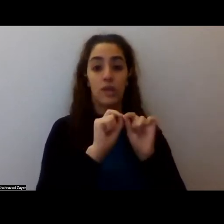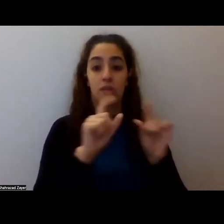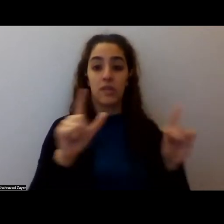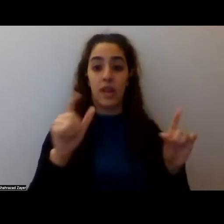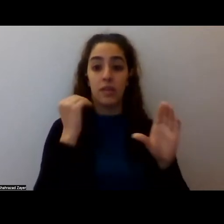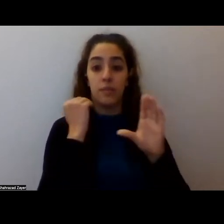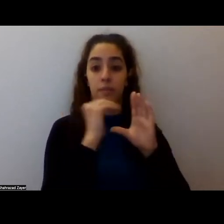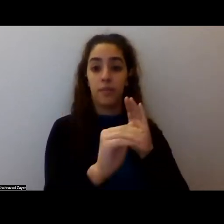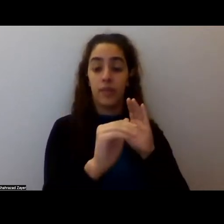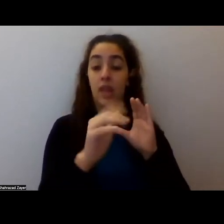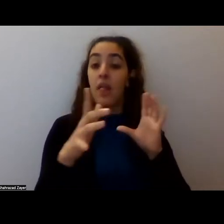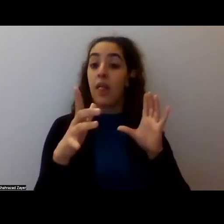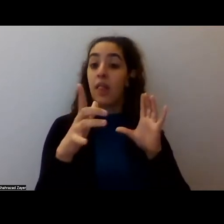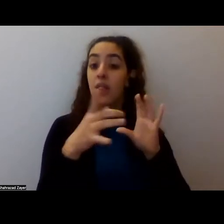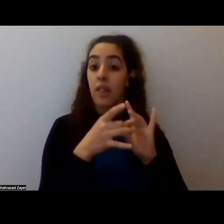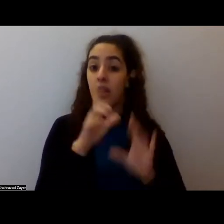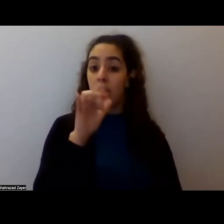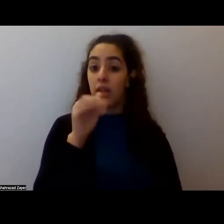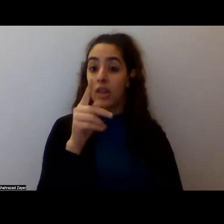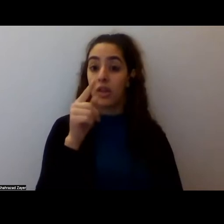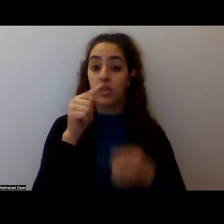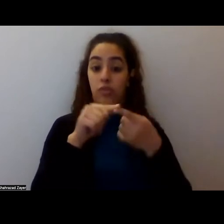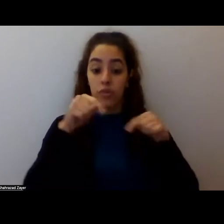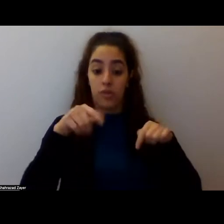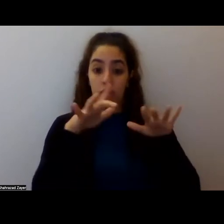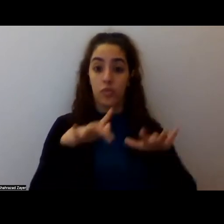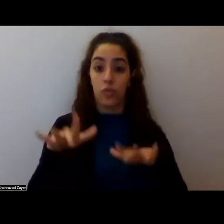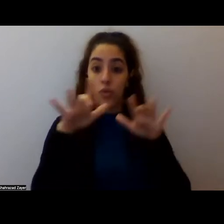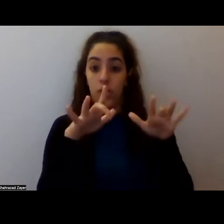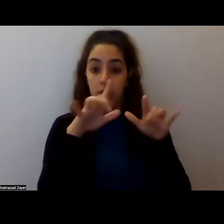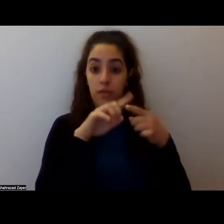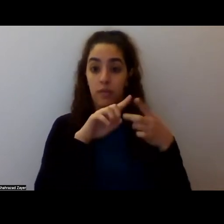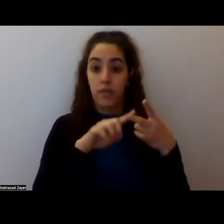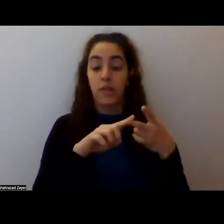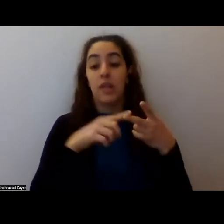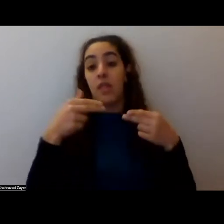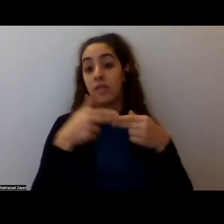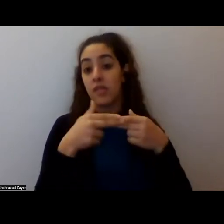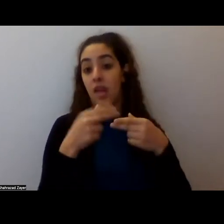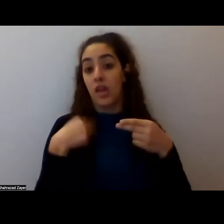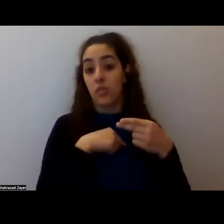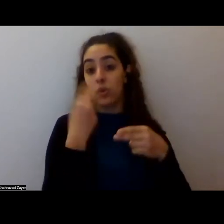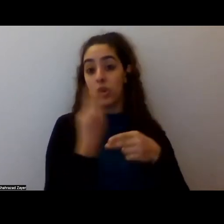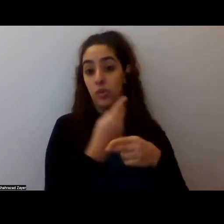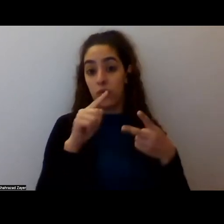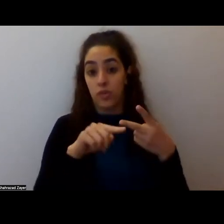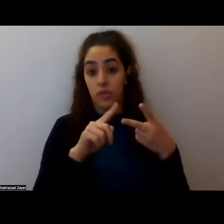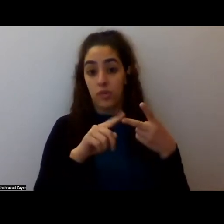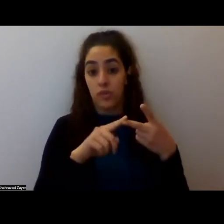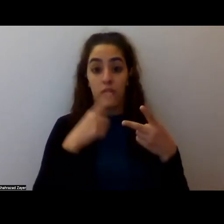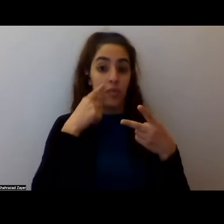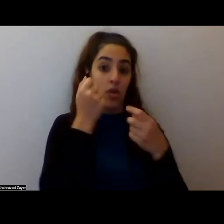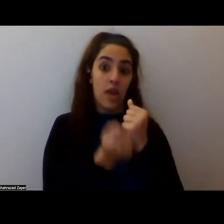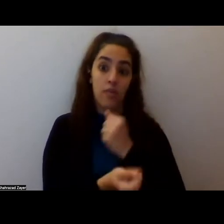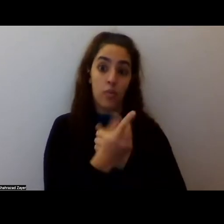a, the link to the, to the recording as well as, um, the slides that were used to, um, everyone who